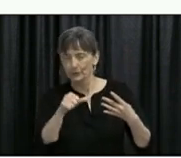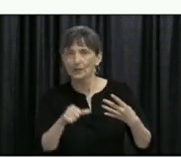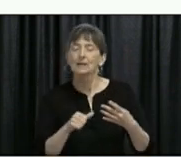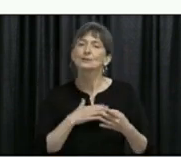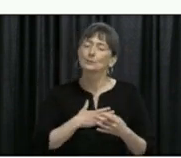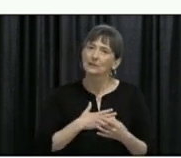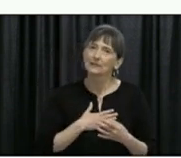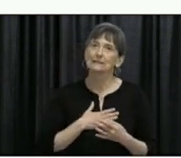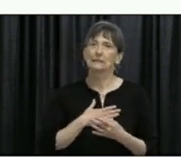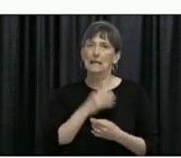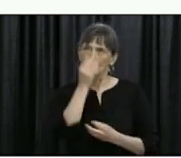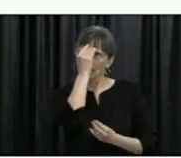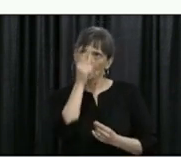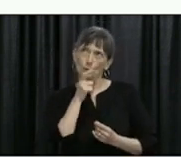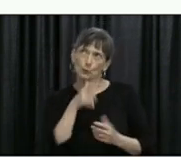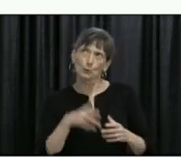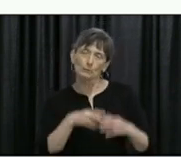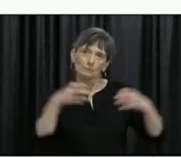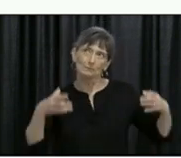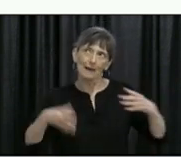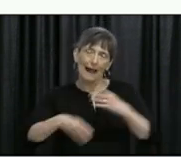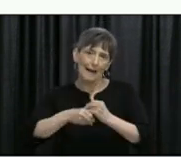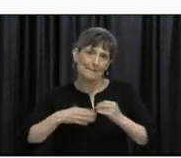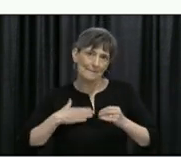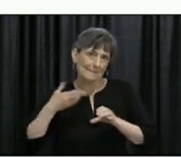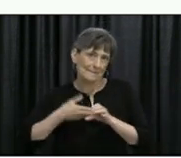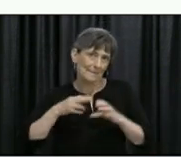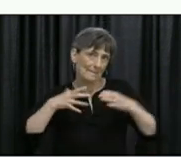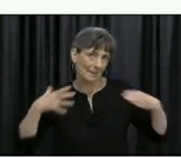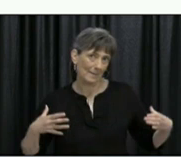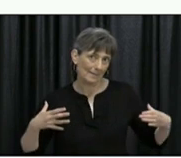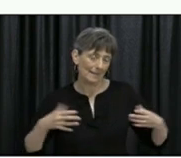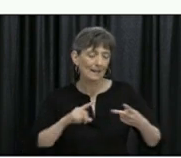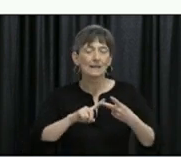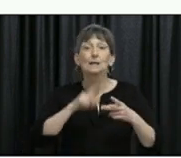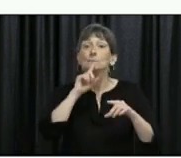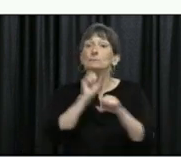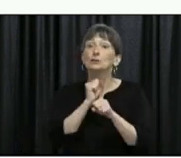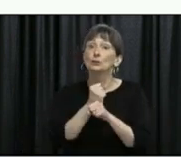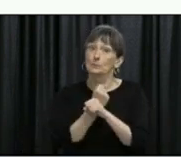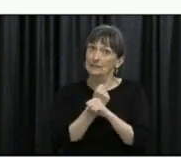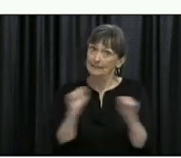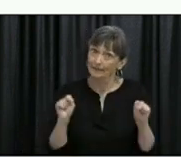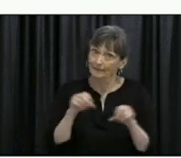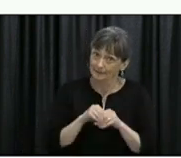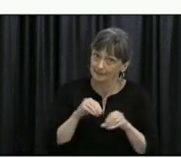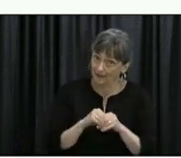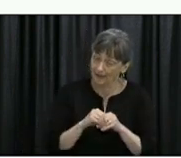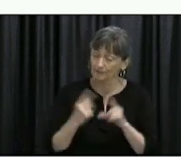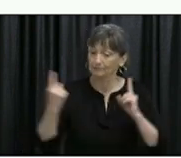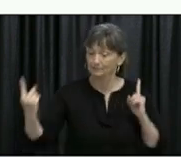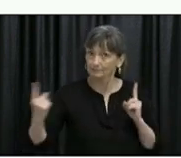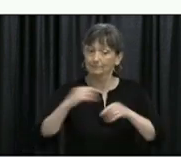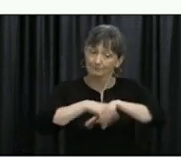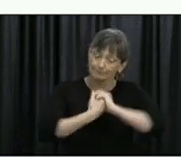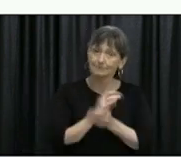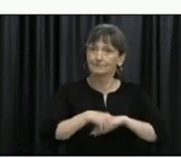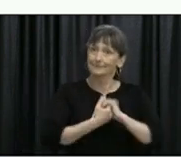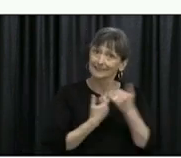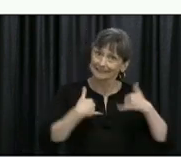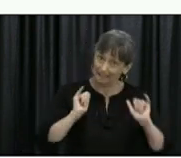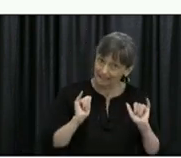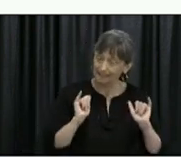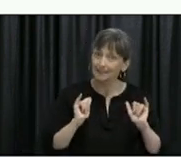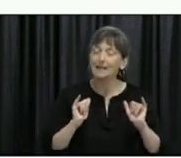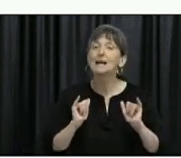Call 811 if you have symptoms and keep track of your interactions with others. So, in closing, while it